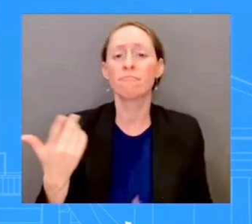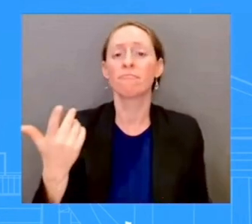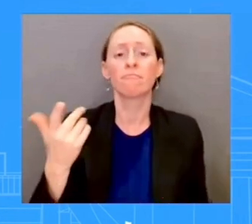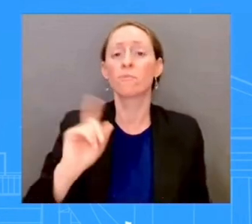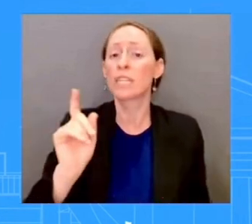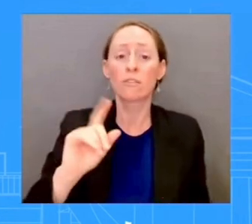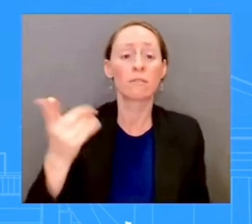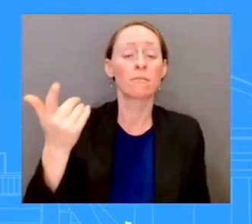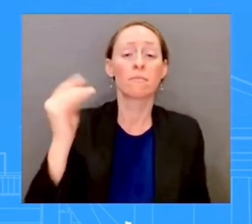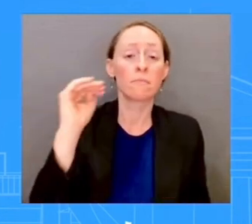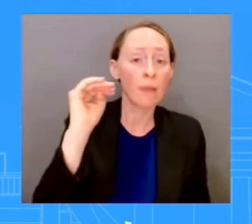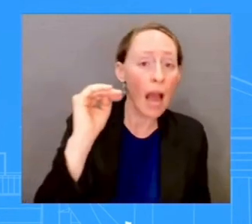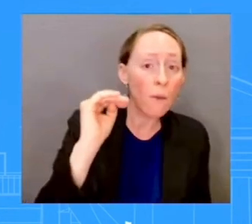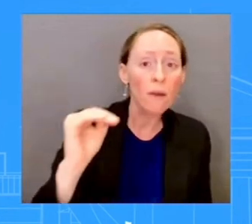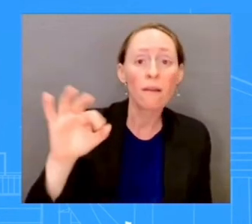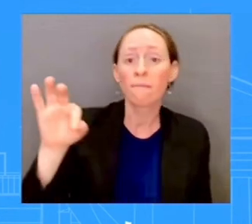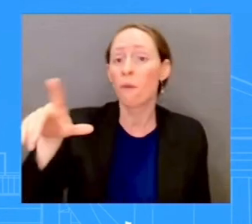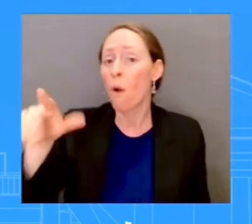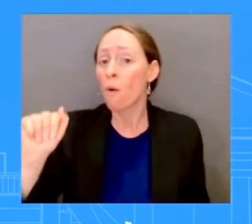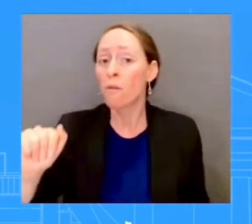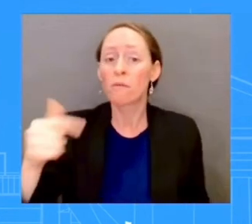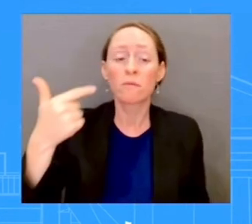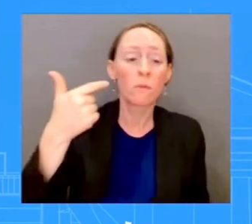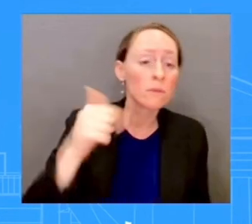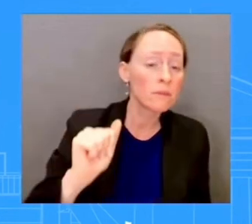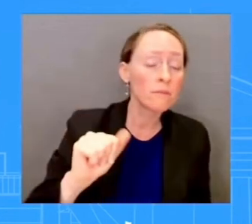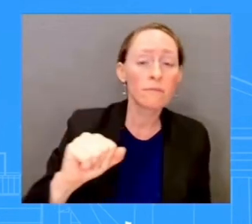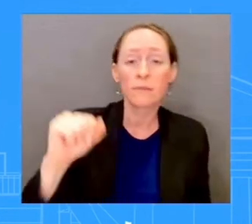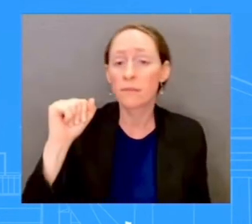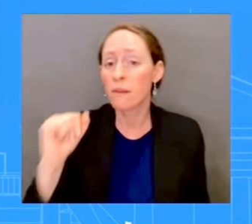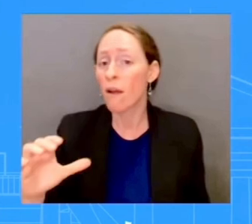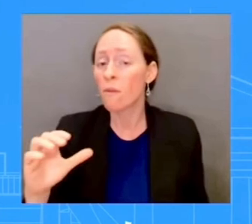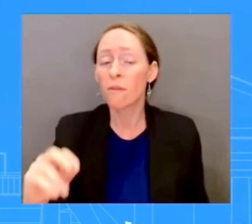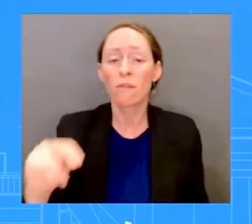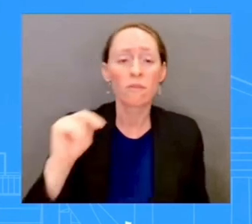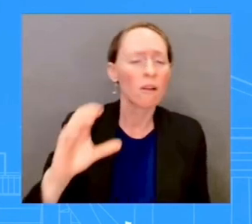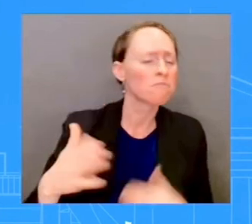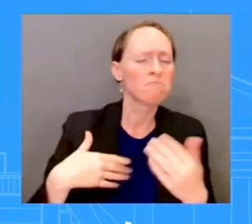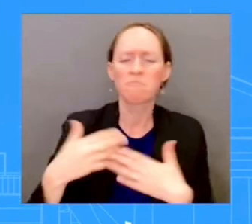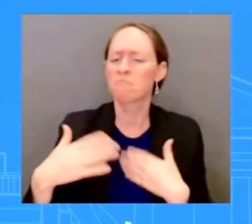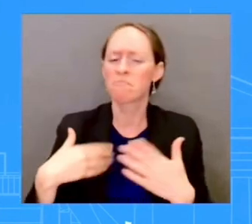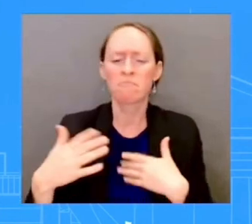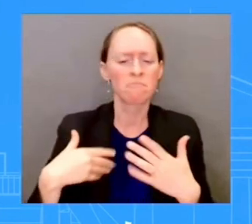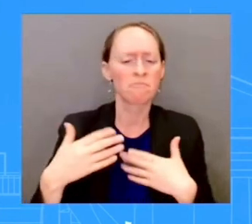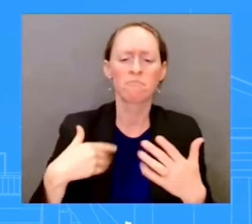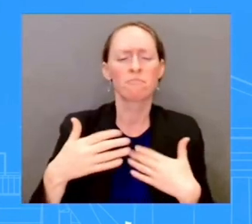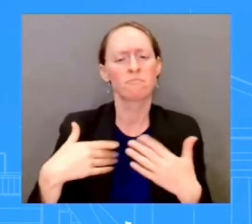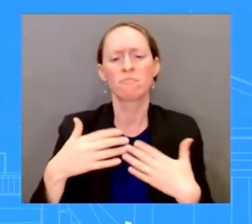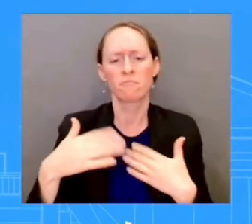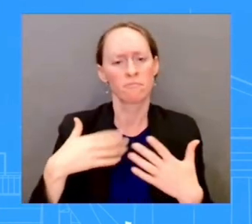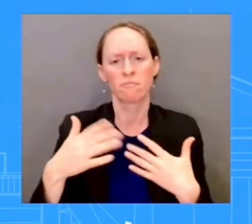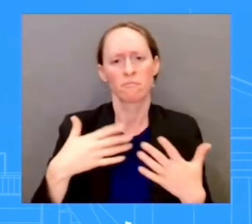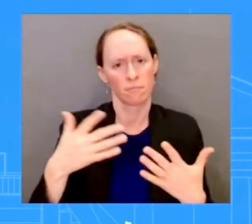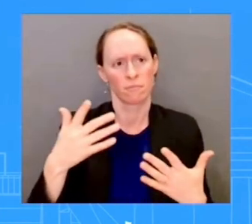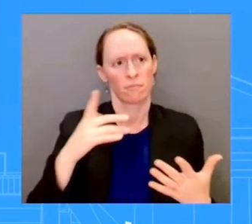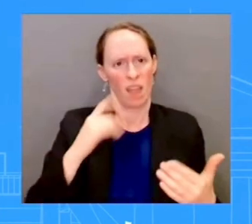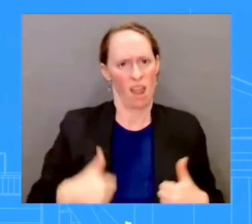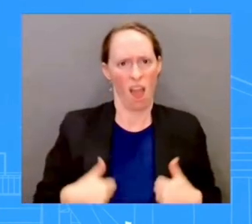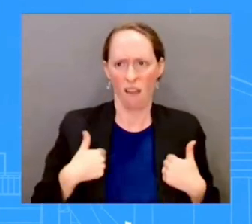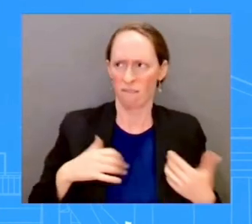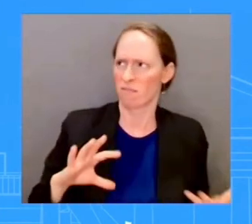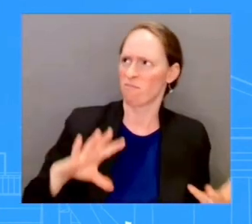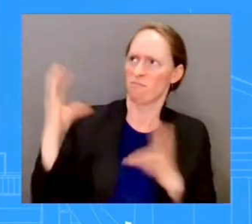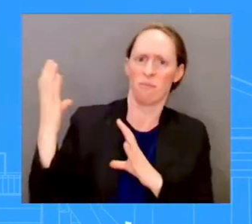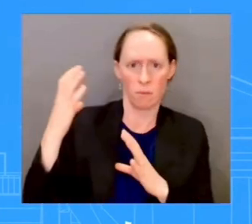that have been impacted by extreme weather events since the beginning of his administration. He is particularly focused whenever we talk